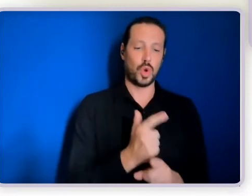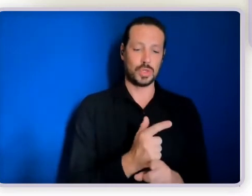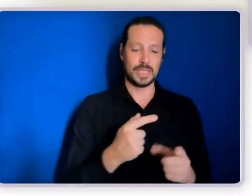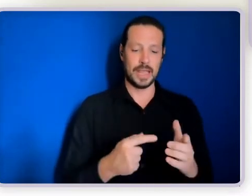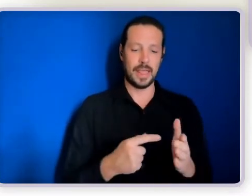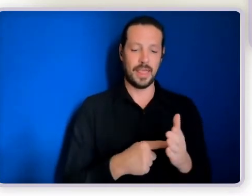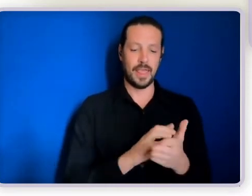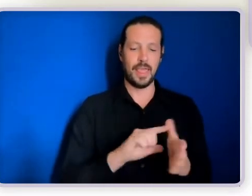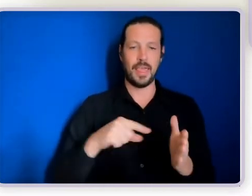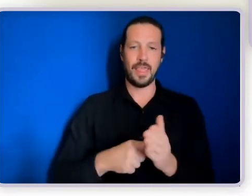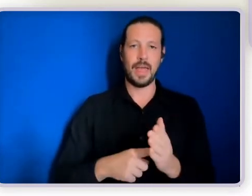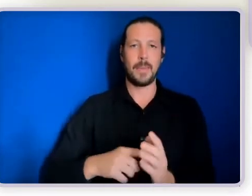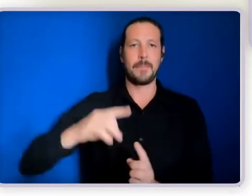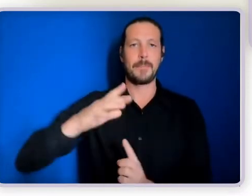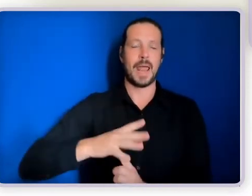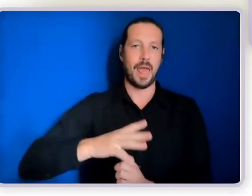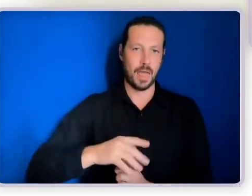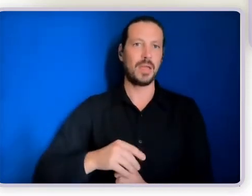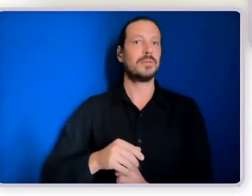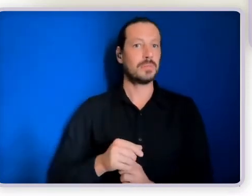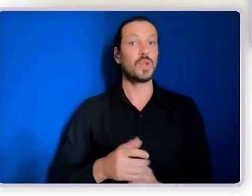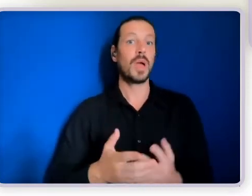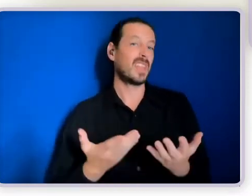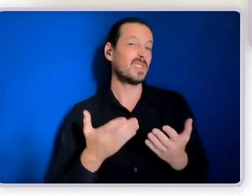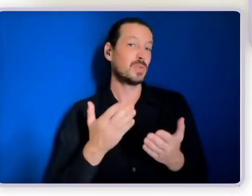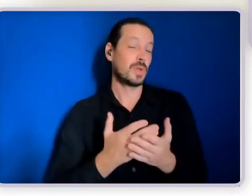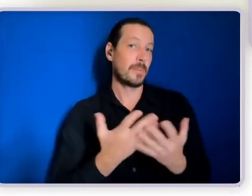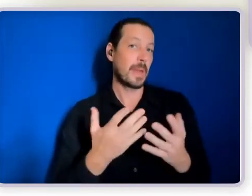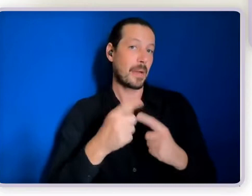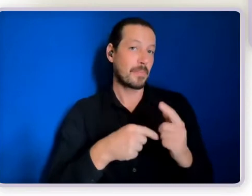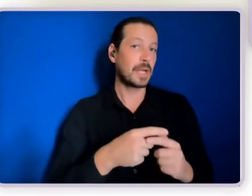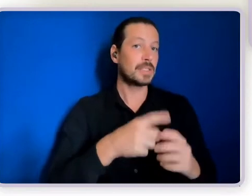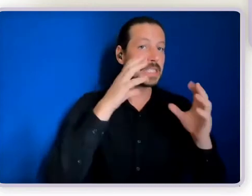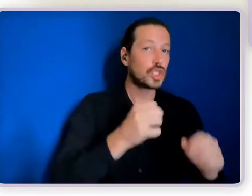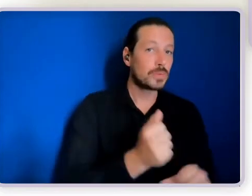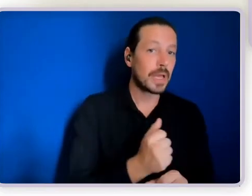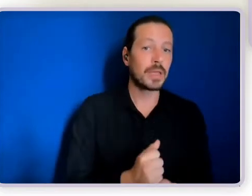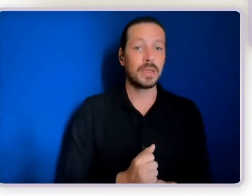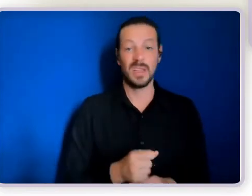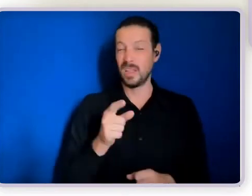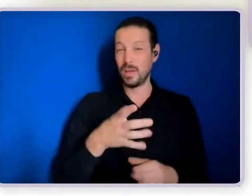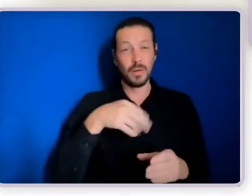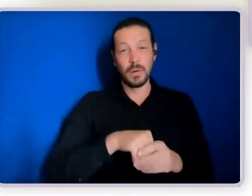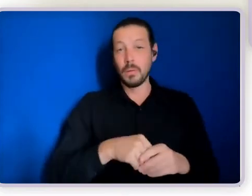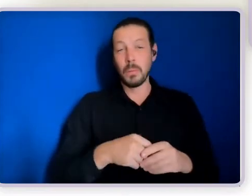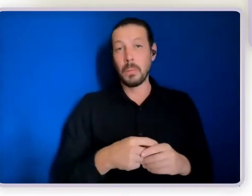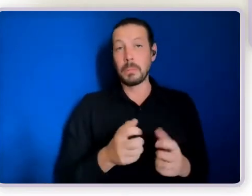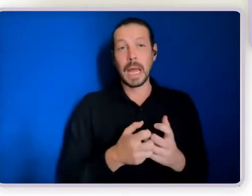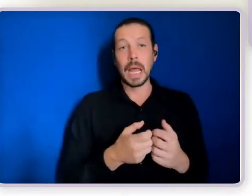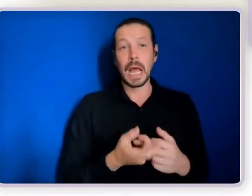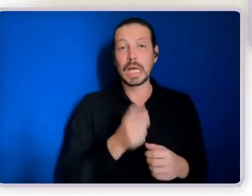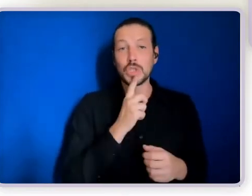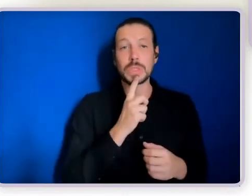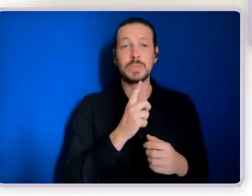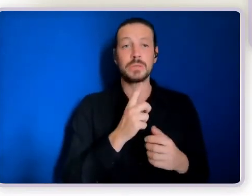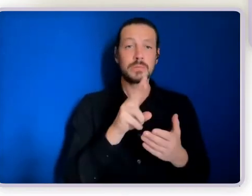decision making, those kinds of things. We have hundreds of free clips, video clips of people's lives, but